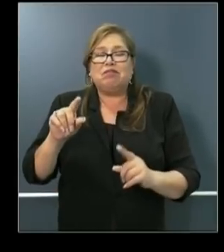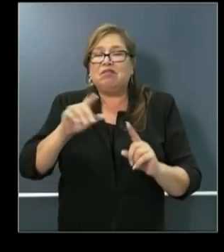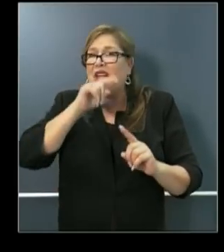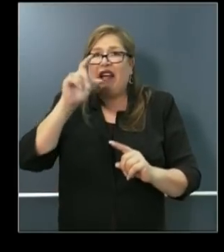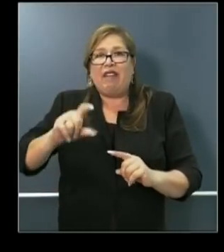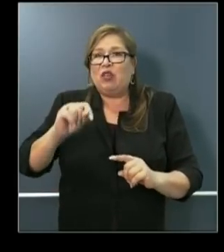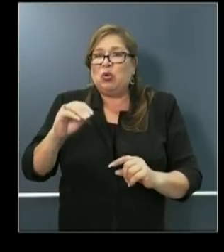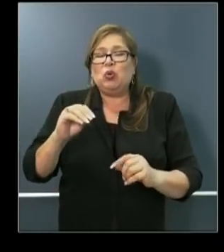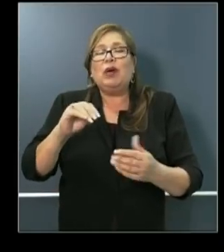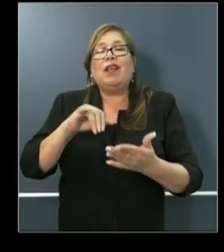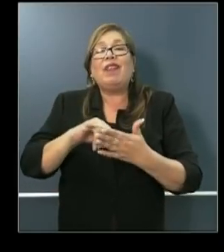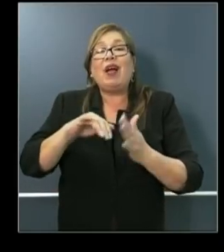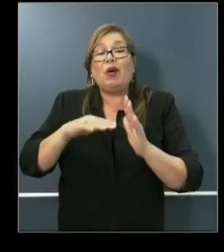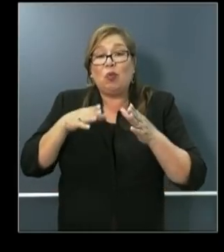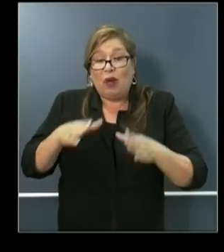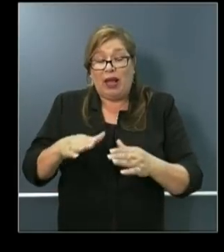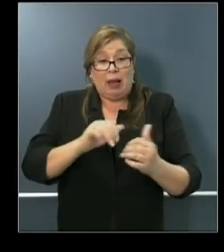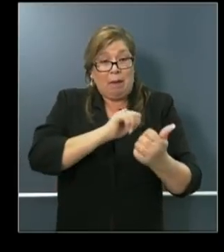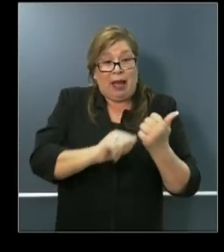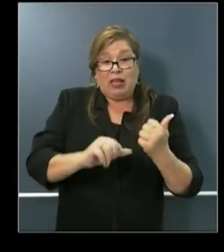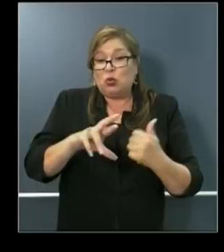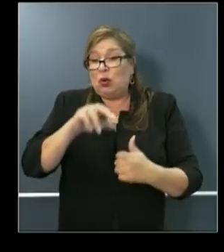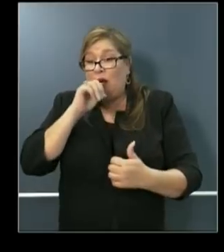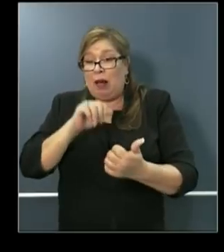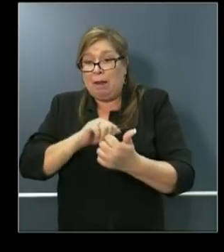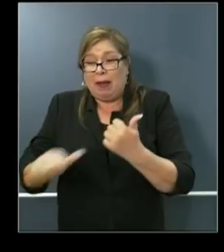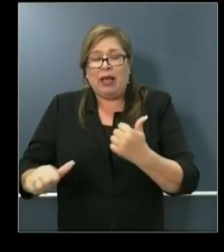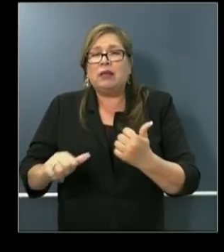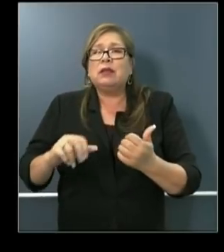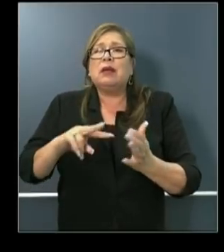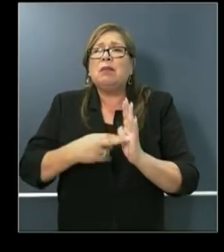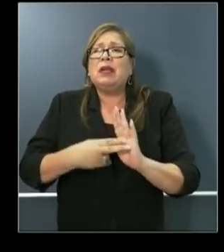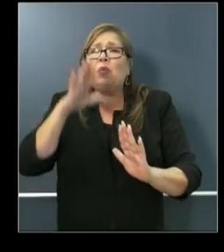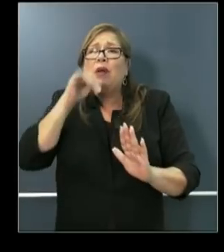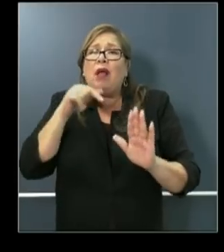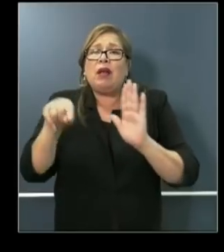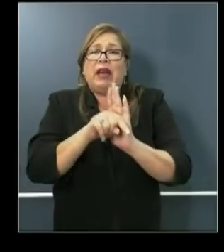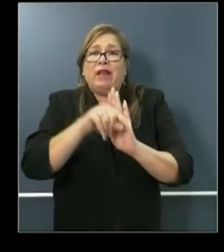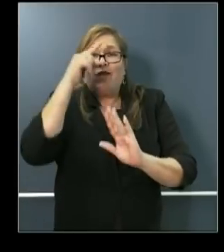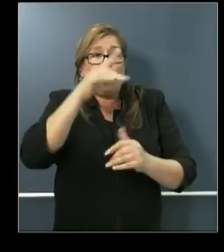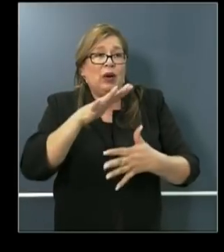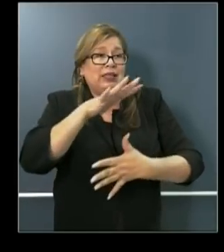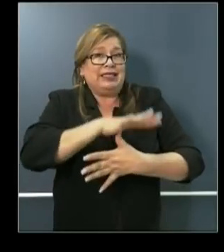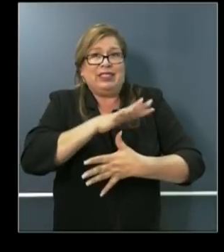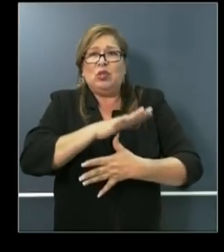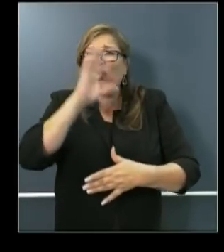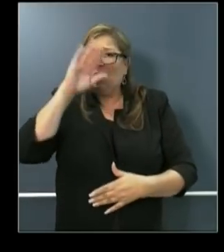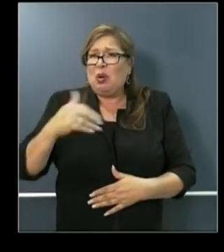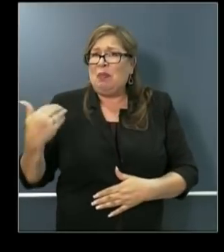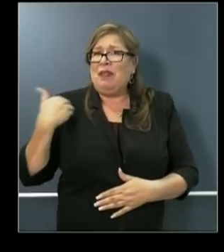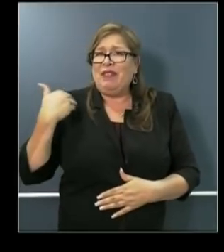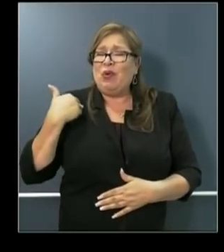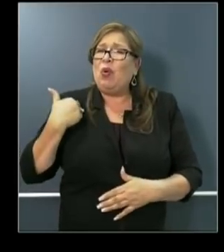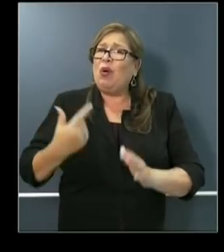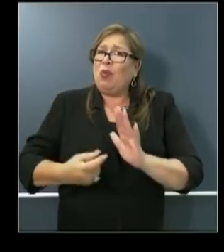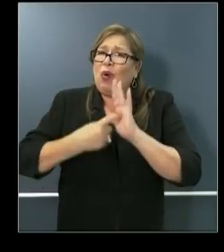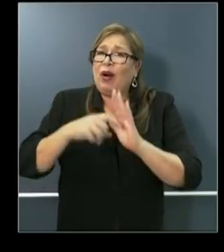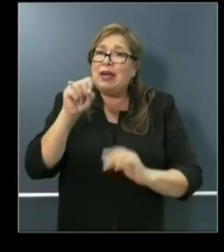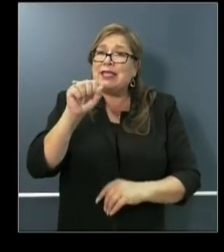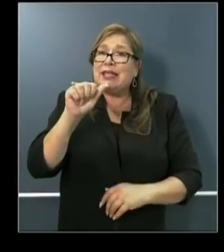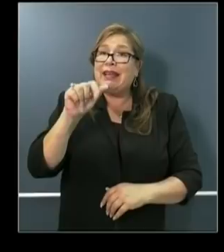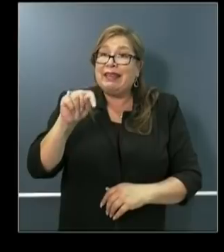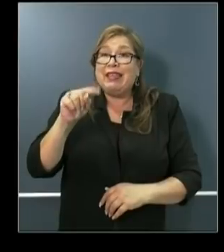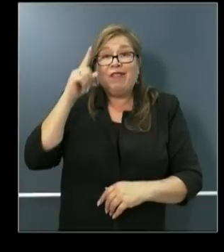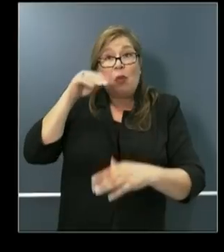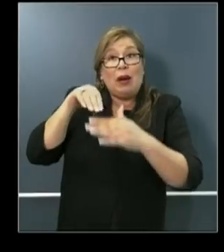them, that they're not able to take the SAT, that the SAT will no longer be used as criteria for admissions, as